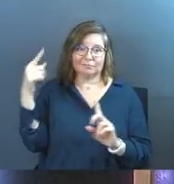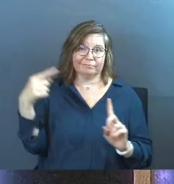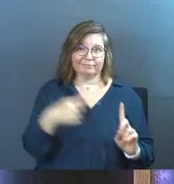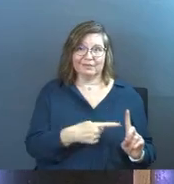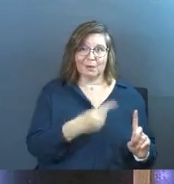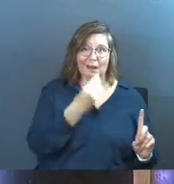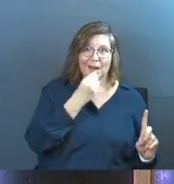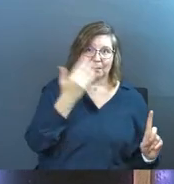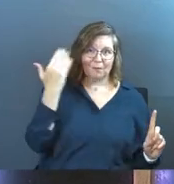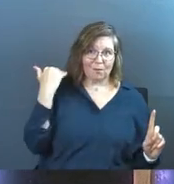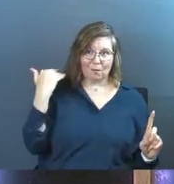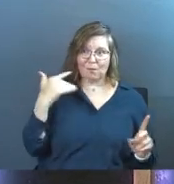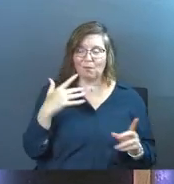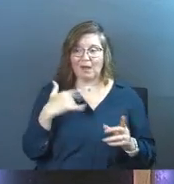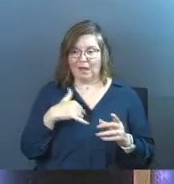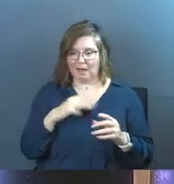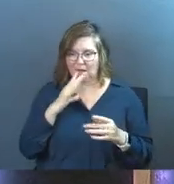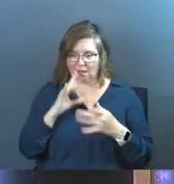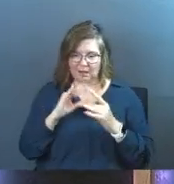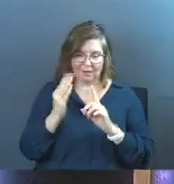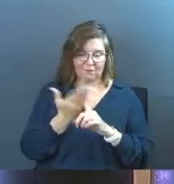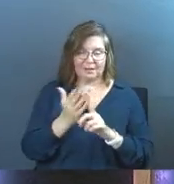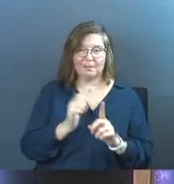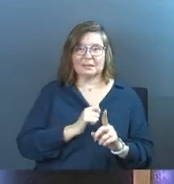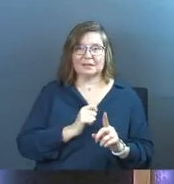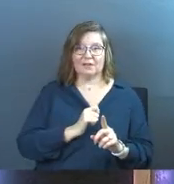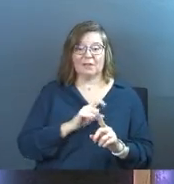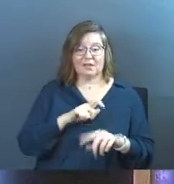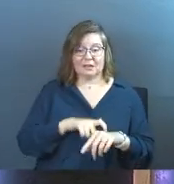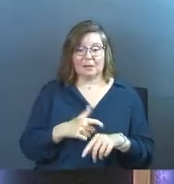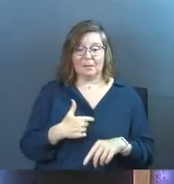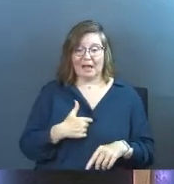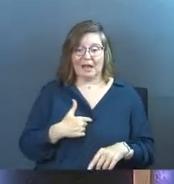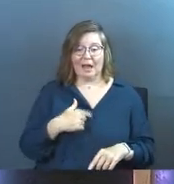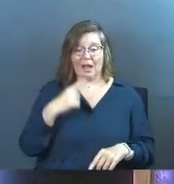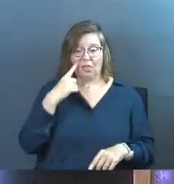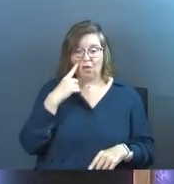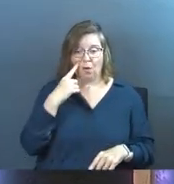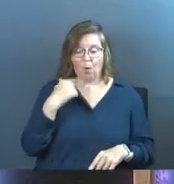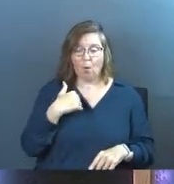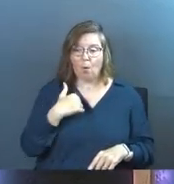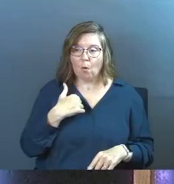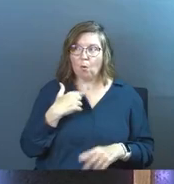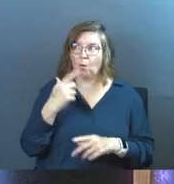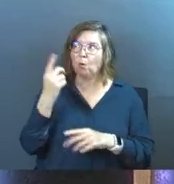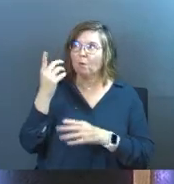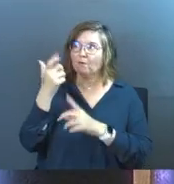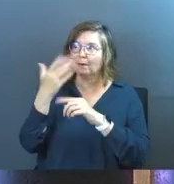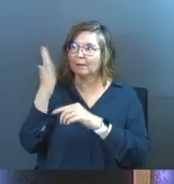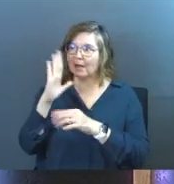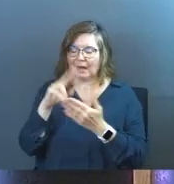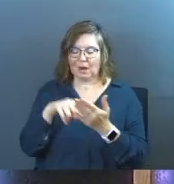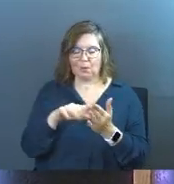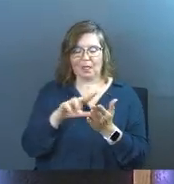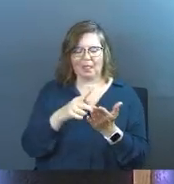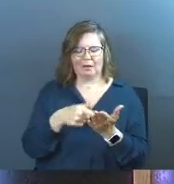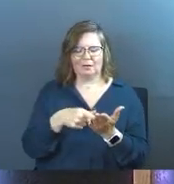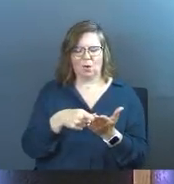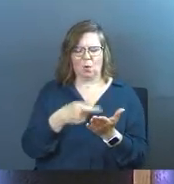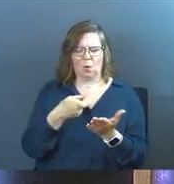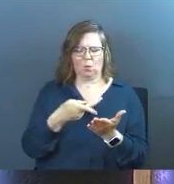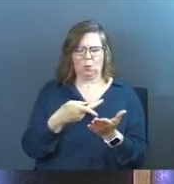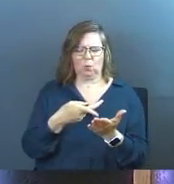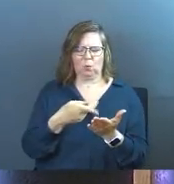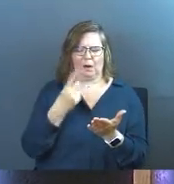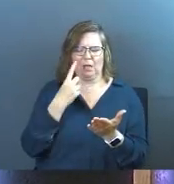I have talked myself into things. And there's times that I did think that I got something from God and I read in the Bible later and I'm like,